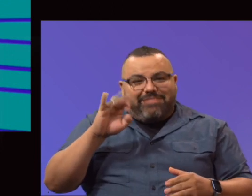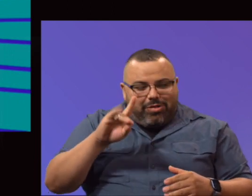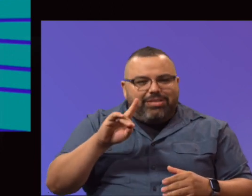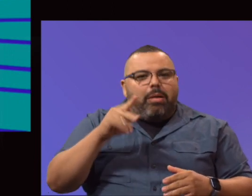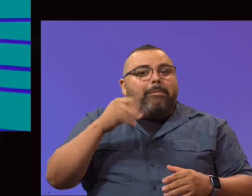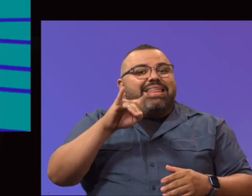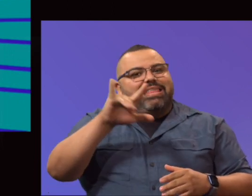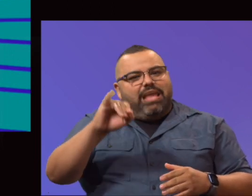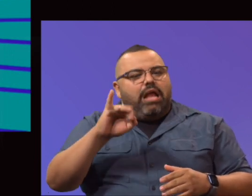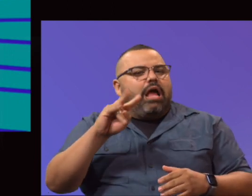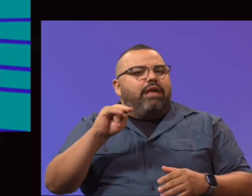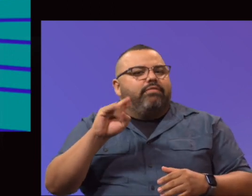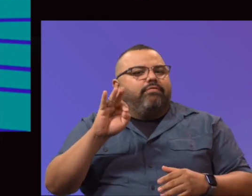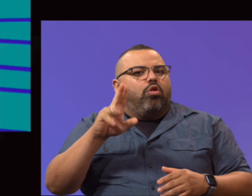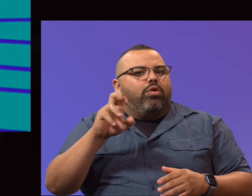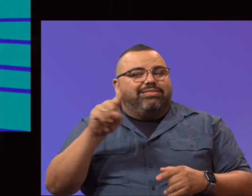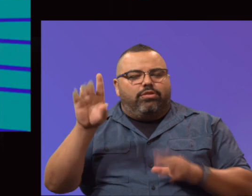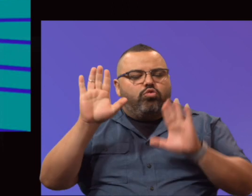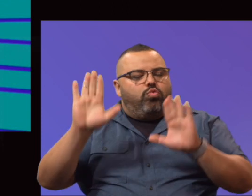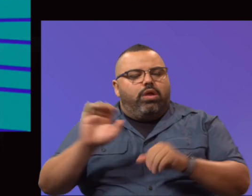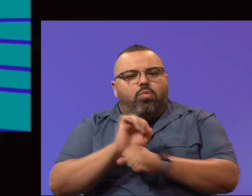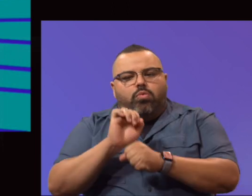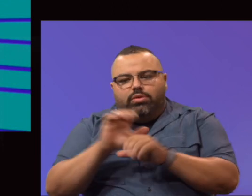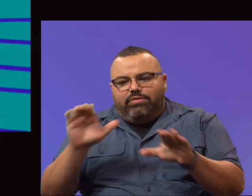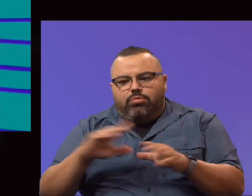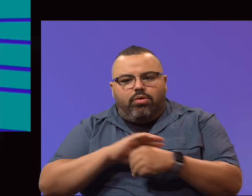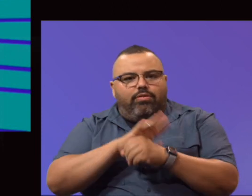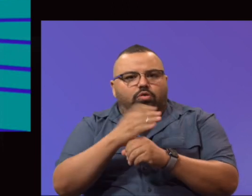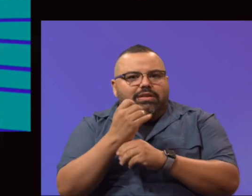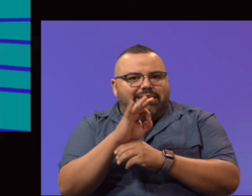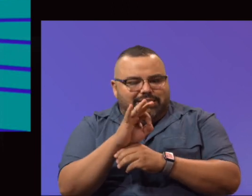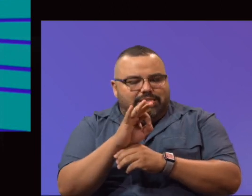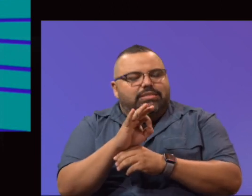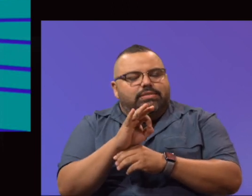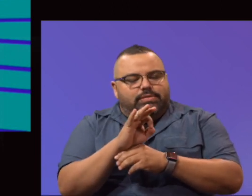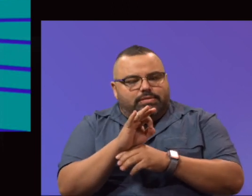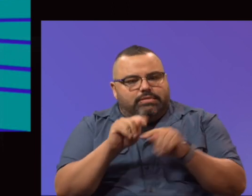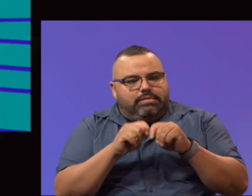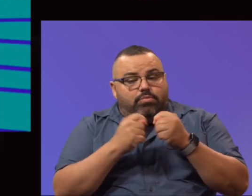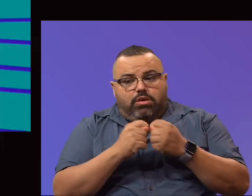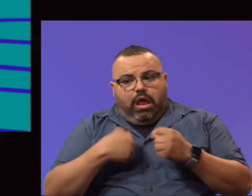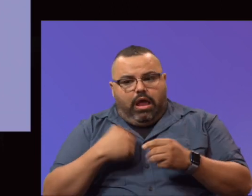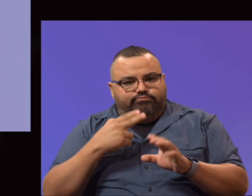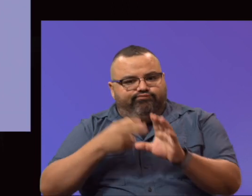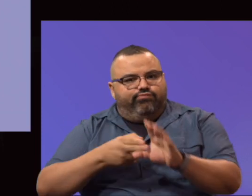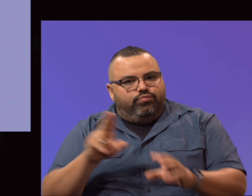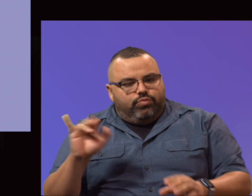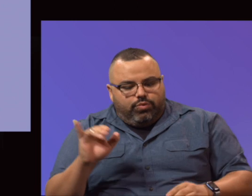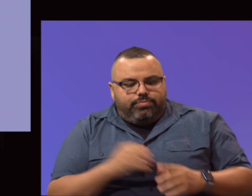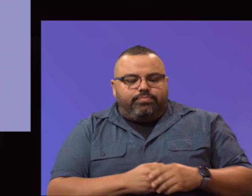Padilla, and Ivan Flores for the great work that they've done as part of the COVID-19 team, which I participate in as well.